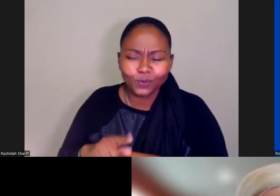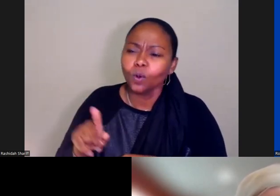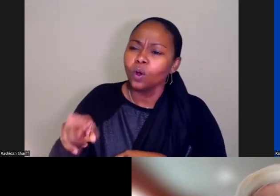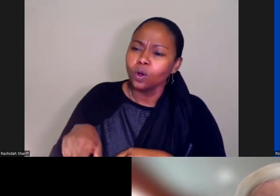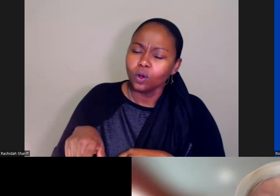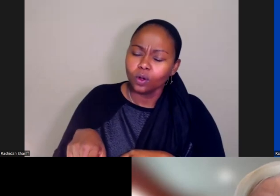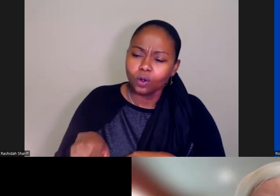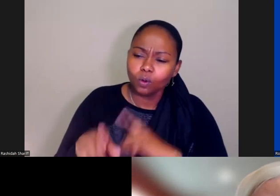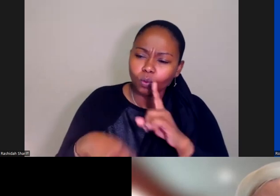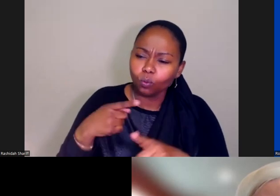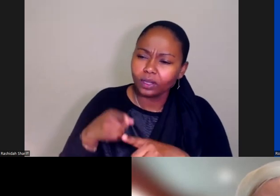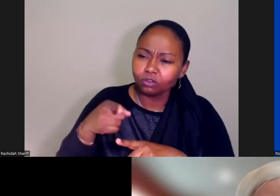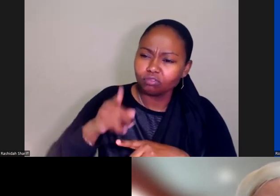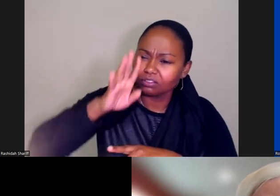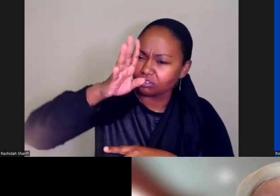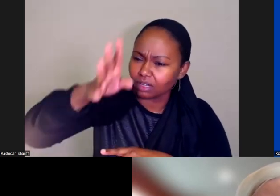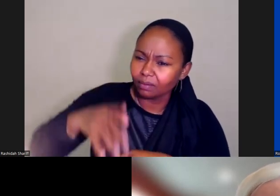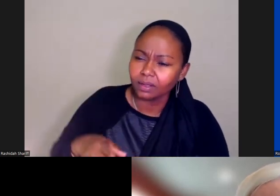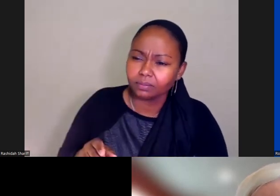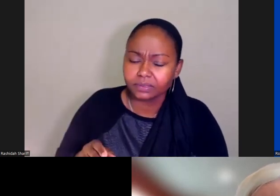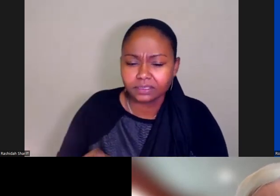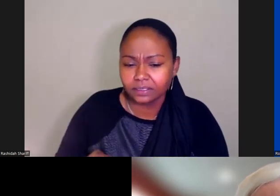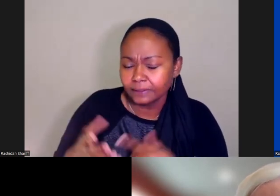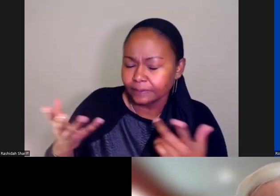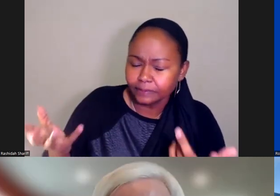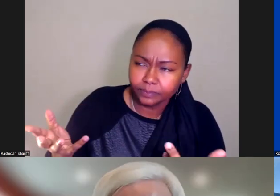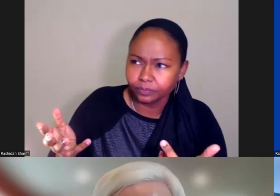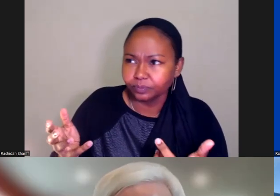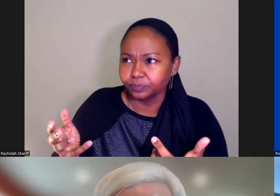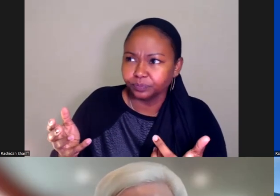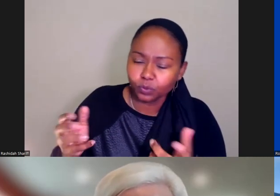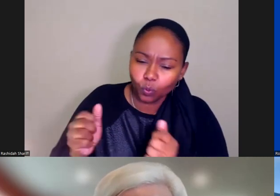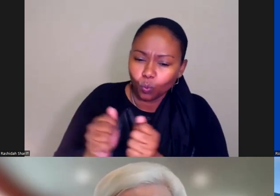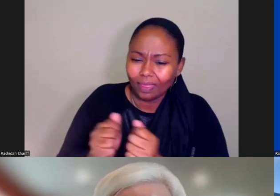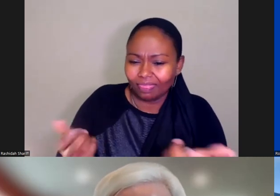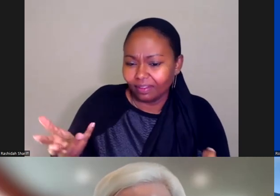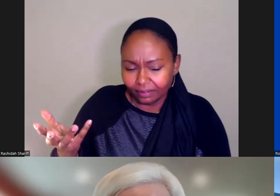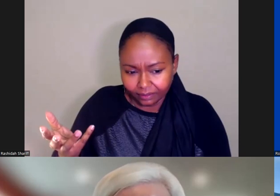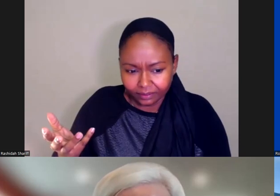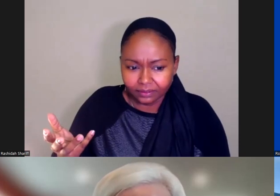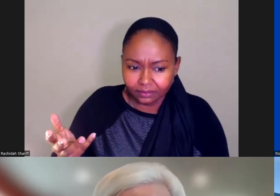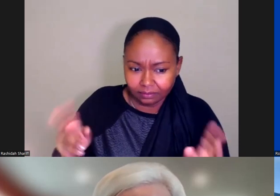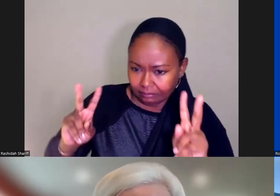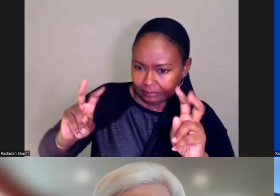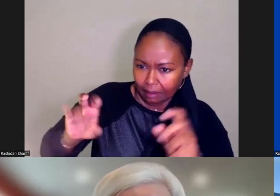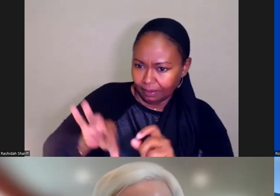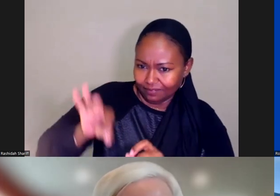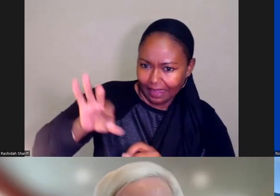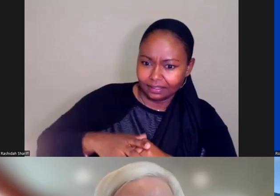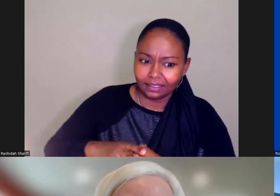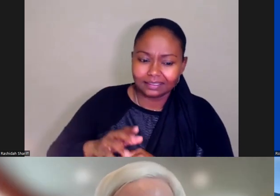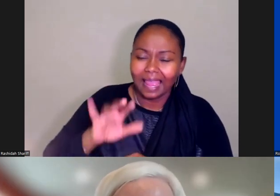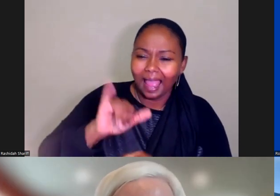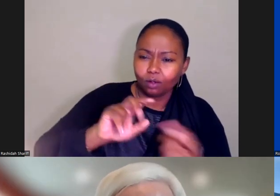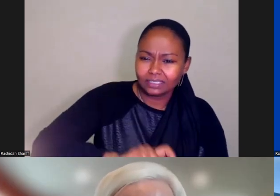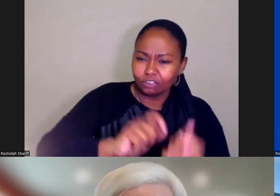you come up with findings, and how is this translated, both research and data, into